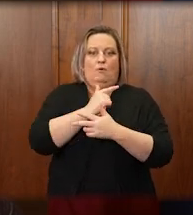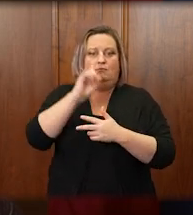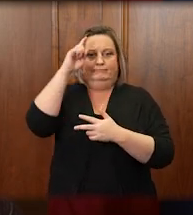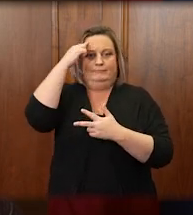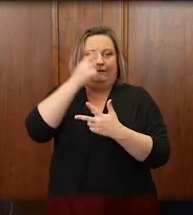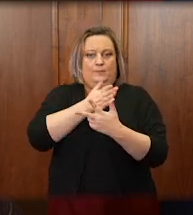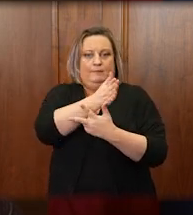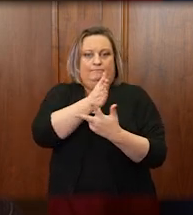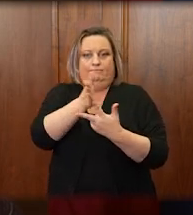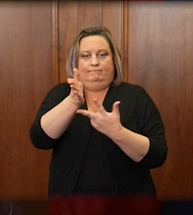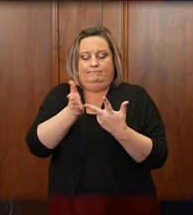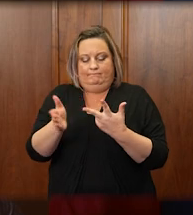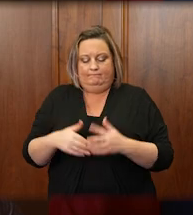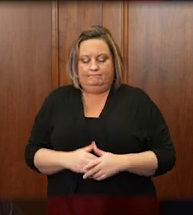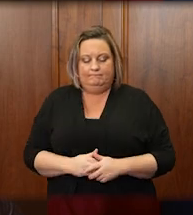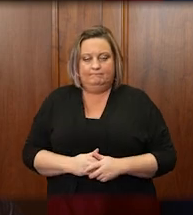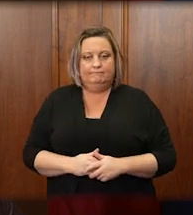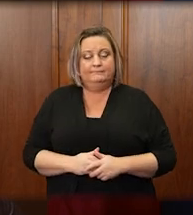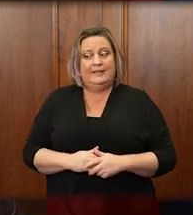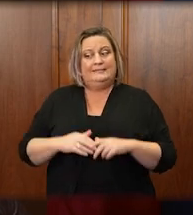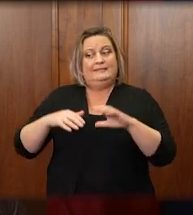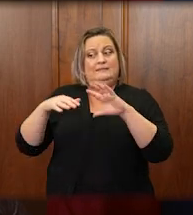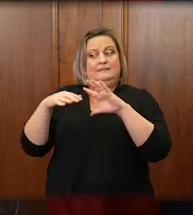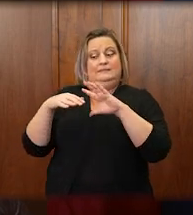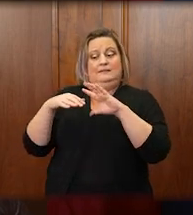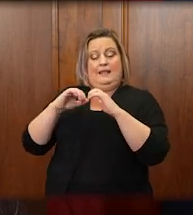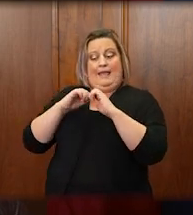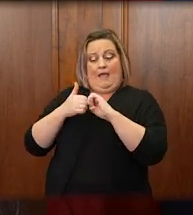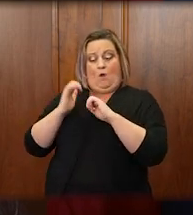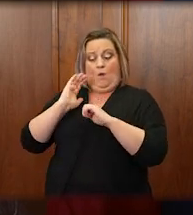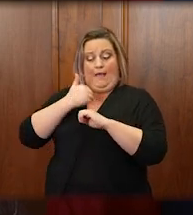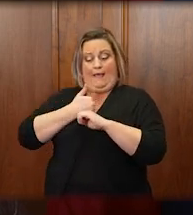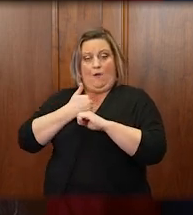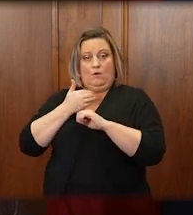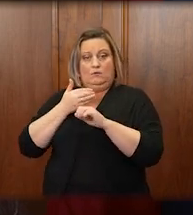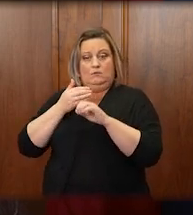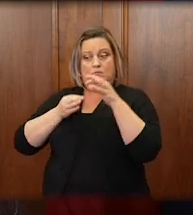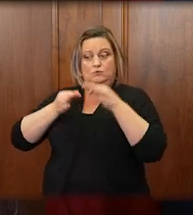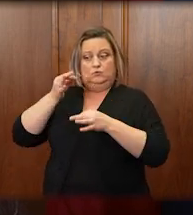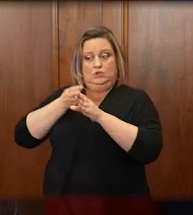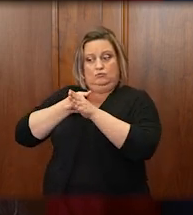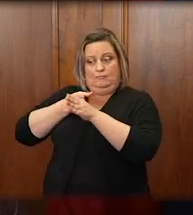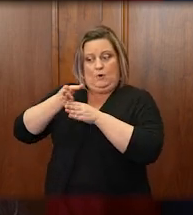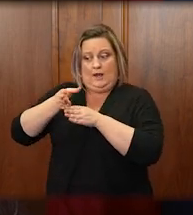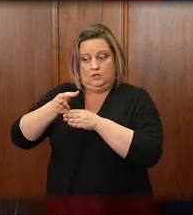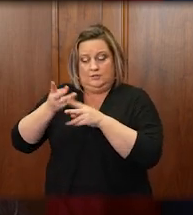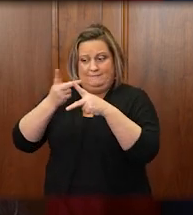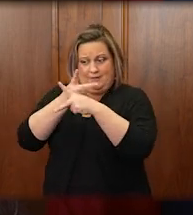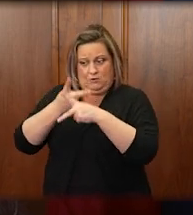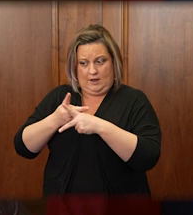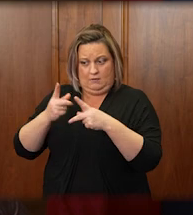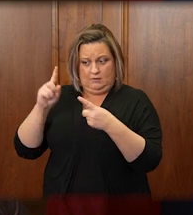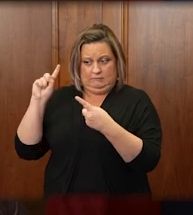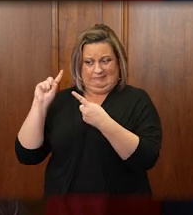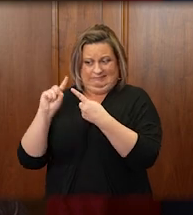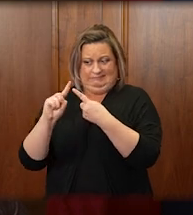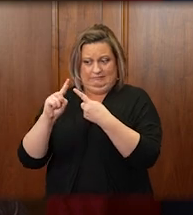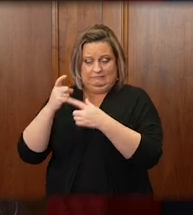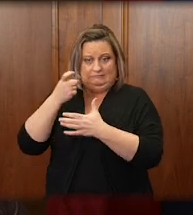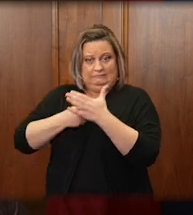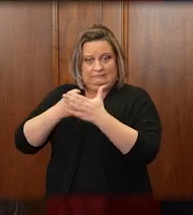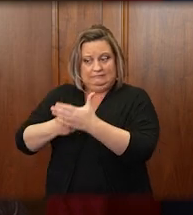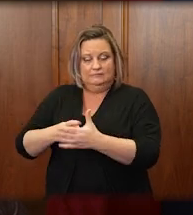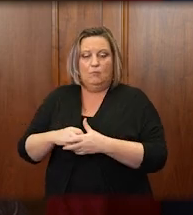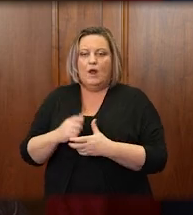As I begin to talk about how our branch of government has tightened its belt, I would again like to just touch on the nature of the